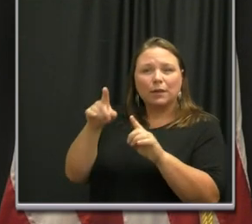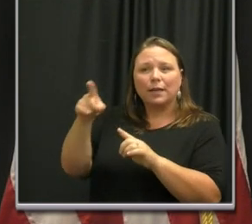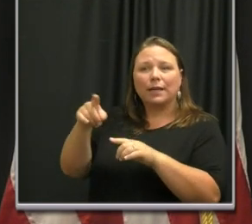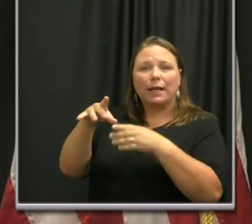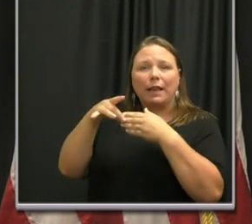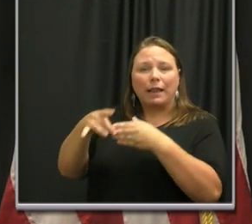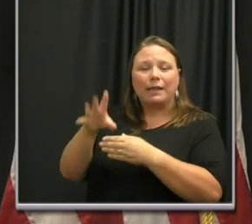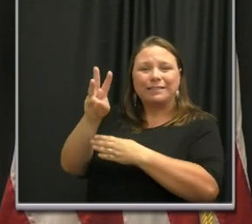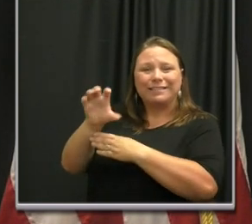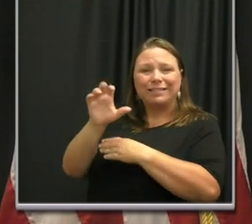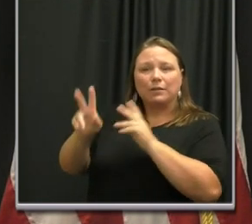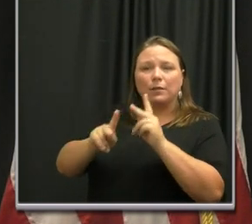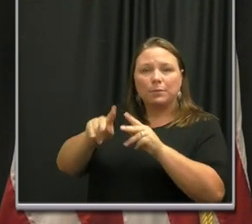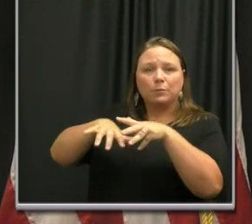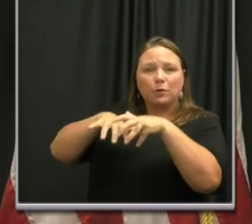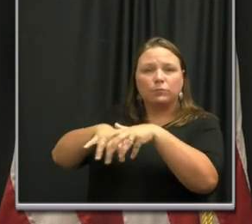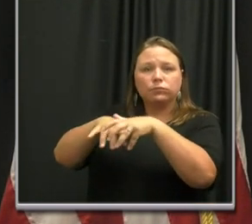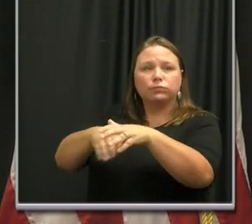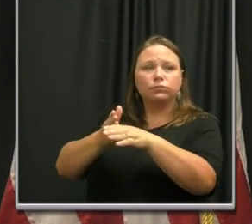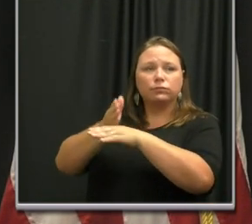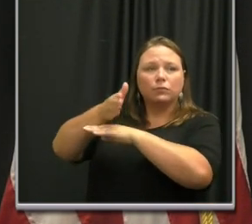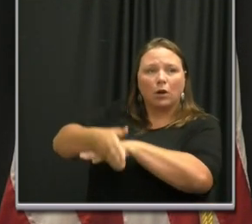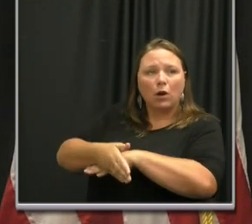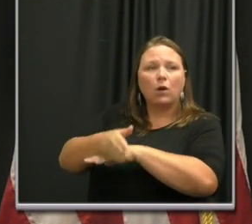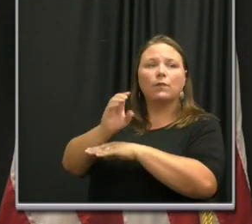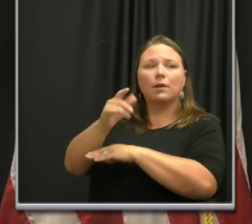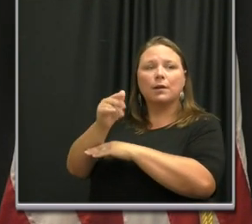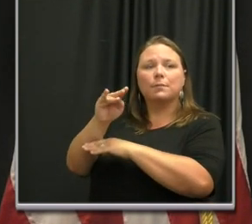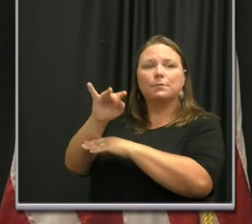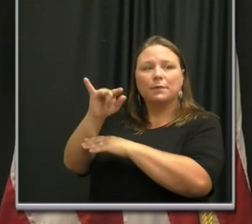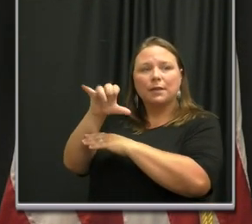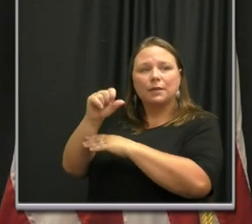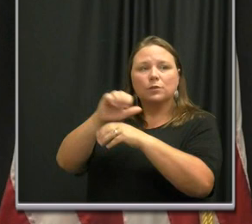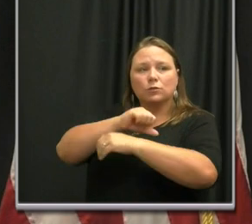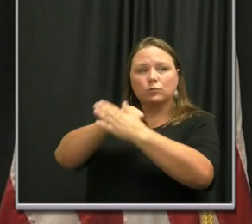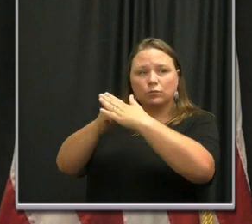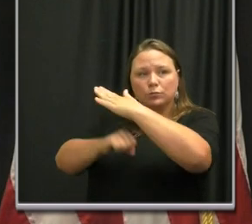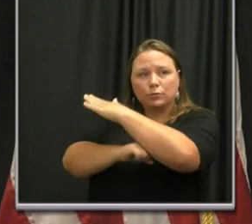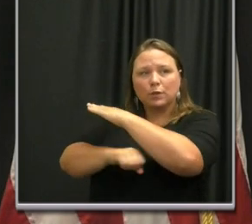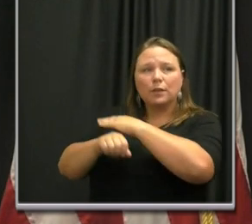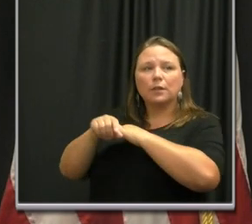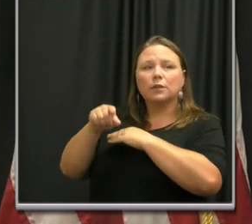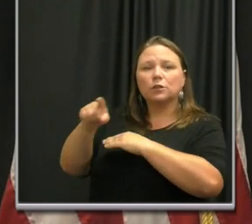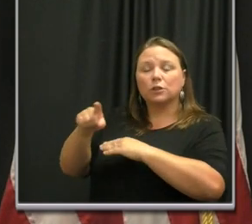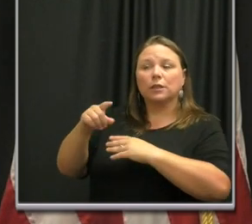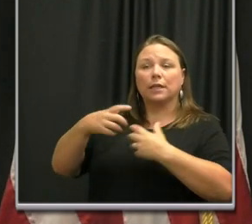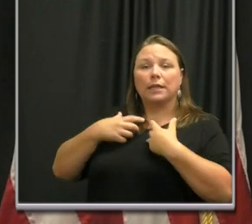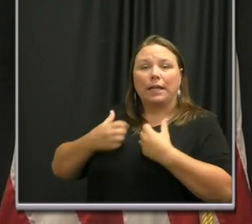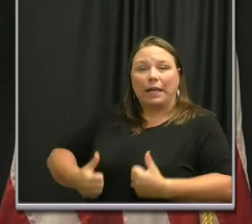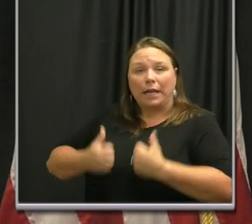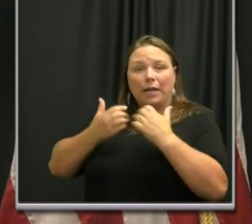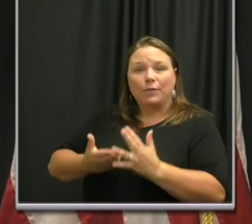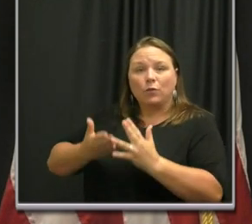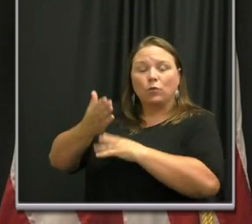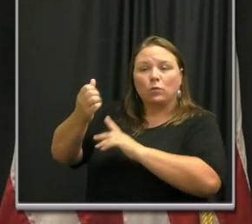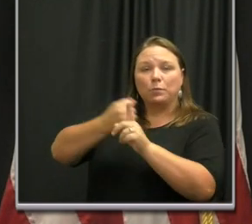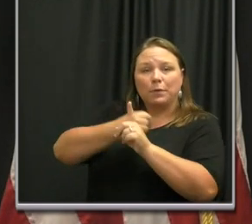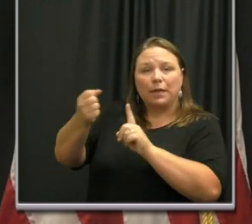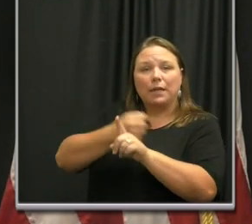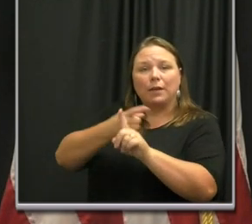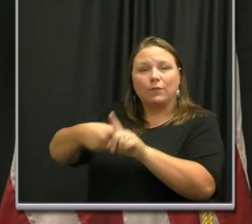marchers across the Edmund Pettus Bridge in Selma, Alabama, where he survived a brutal beating at the hands of state troopers.